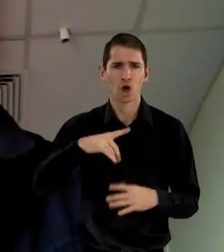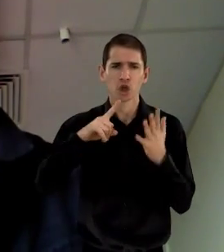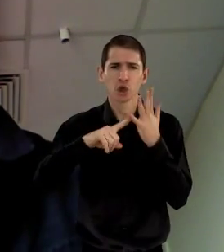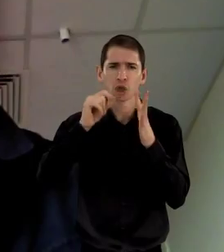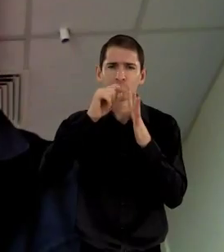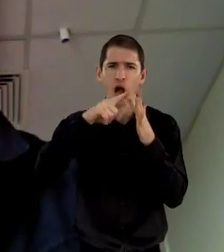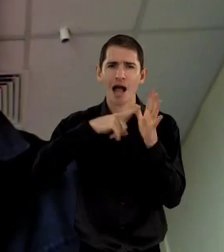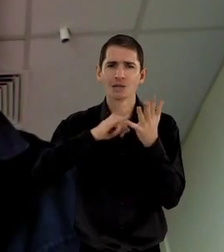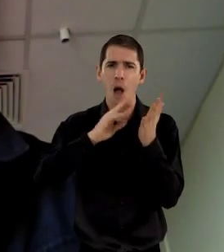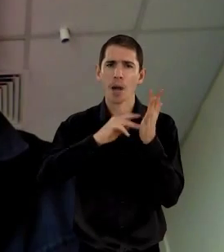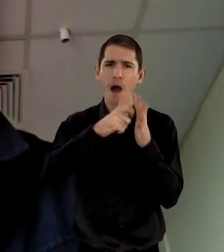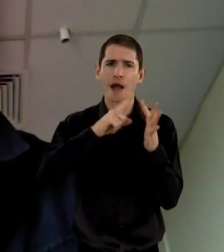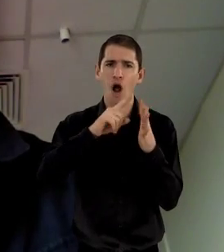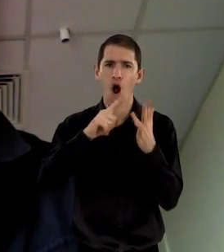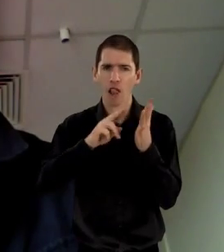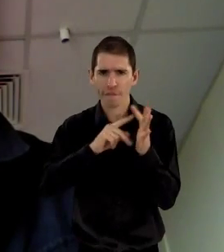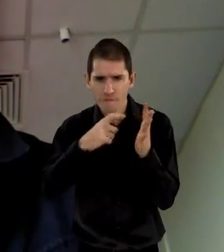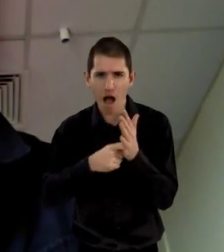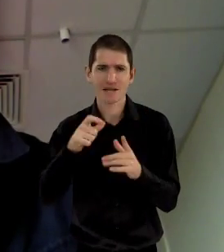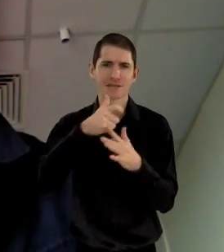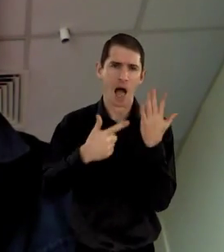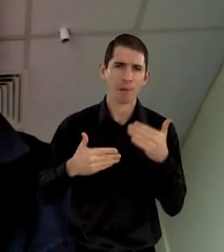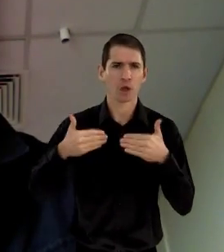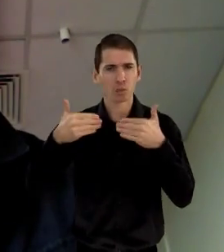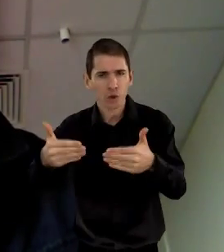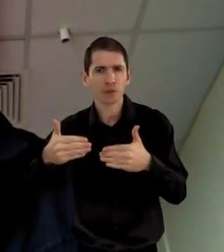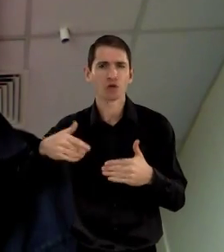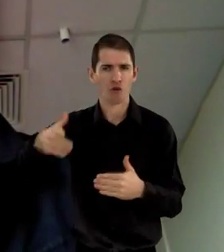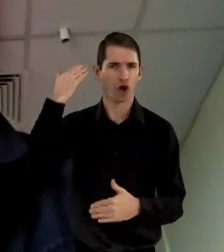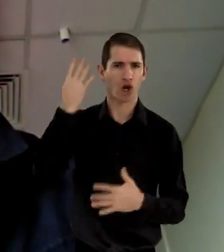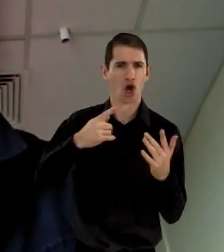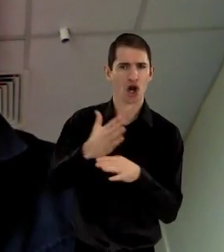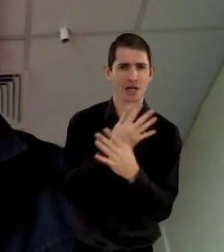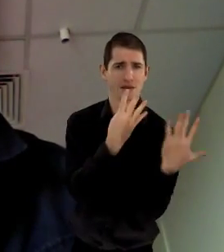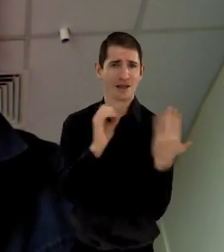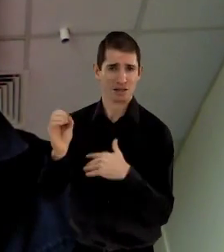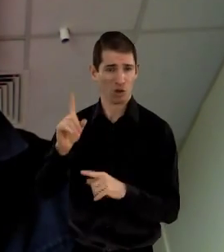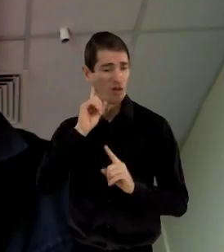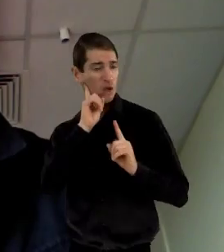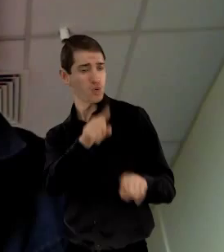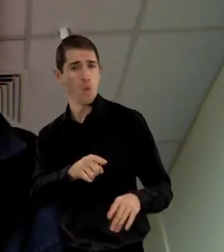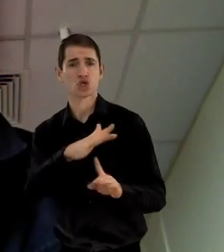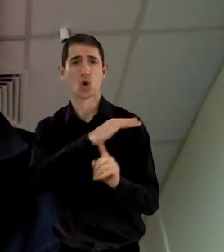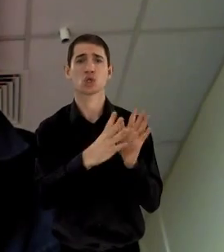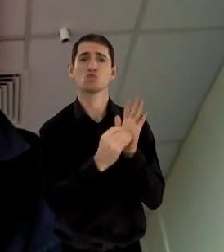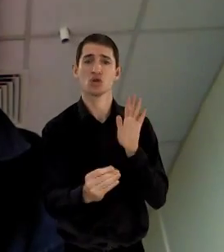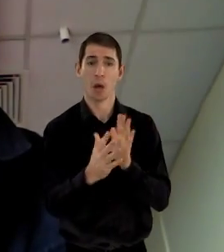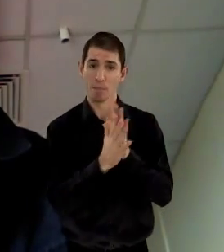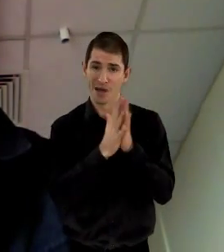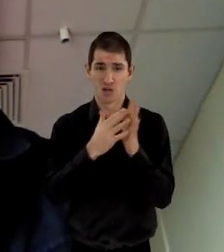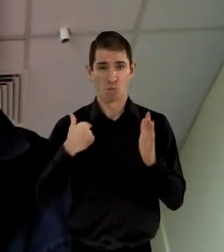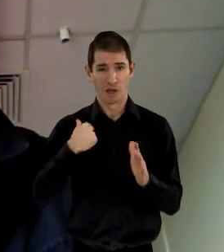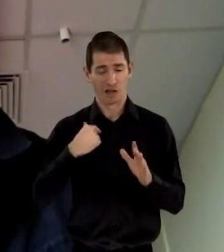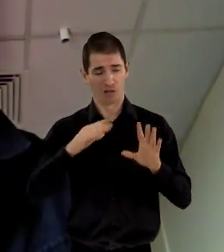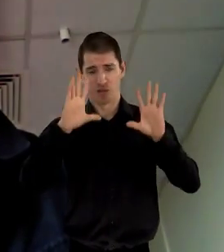intended by UPIAS, Mike Oliver and the disabled people's movement of the early